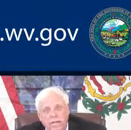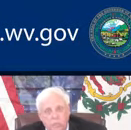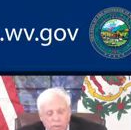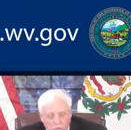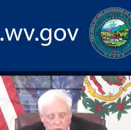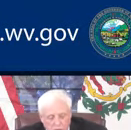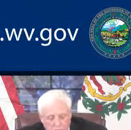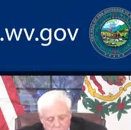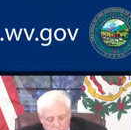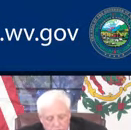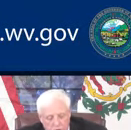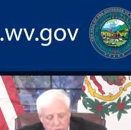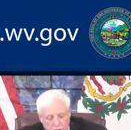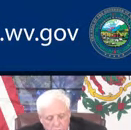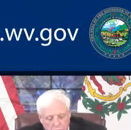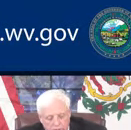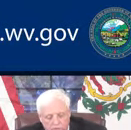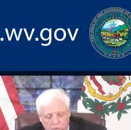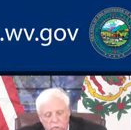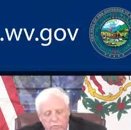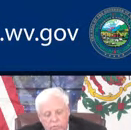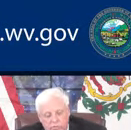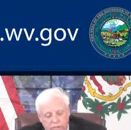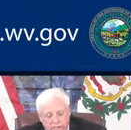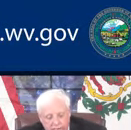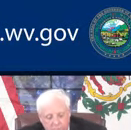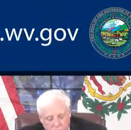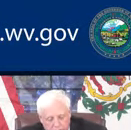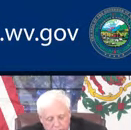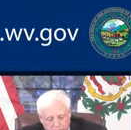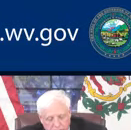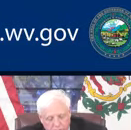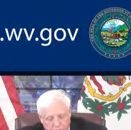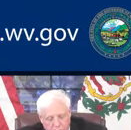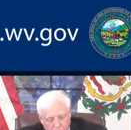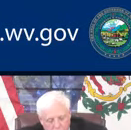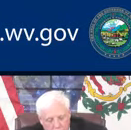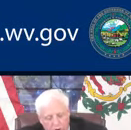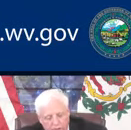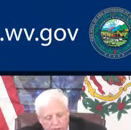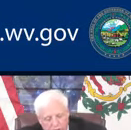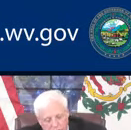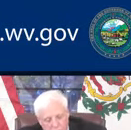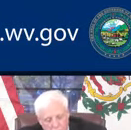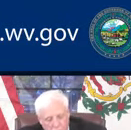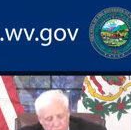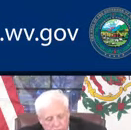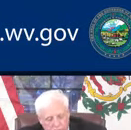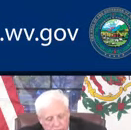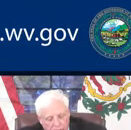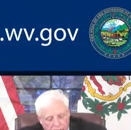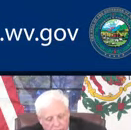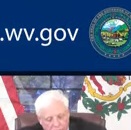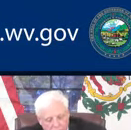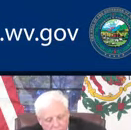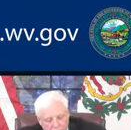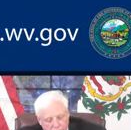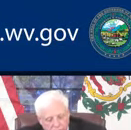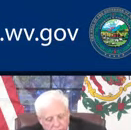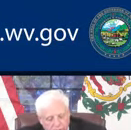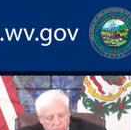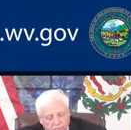And we will go to two of the winning schools the very next week with their party and their awards and all that.